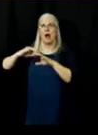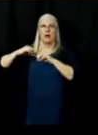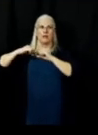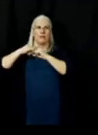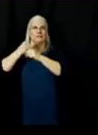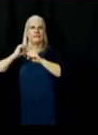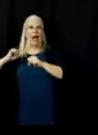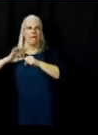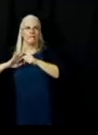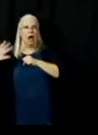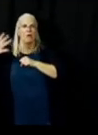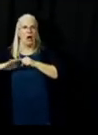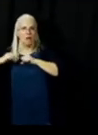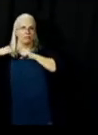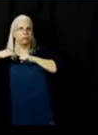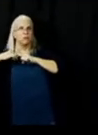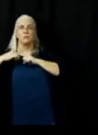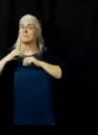damage in there.